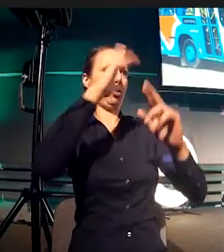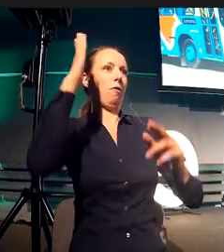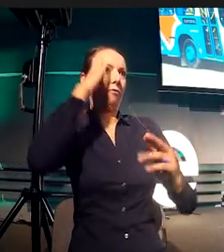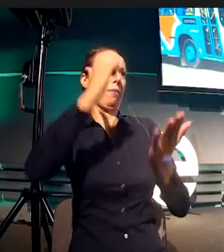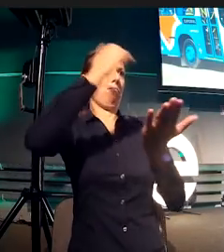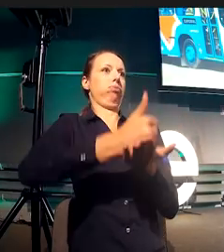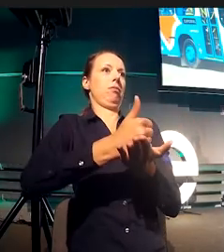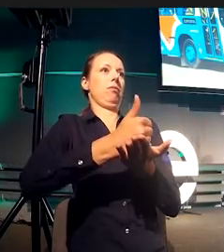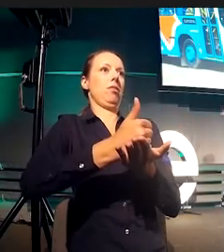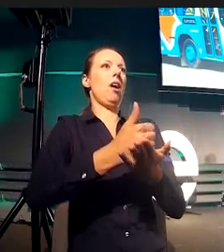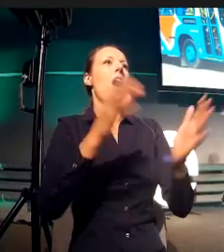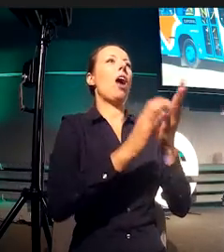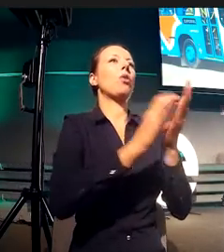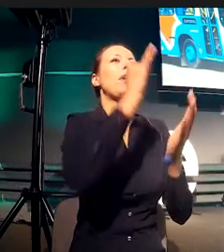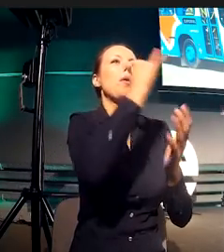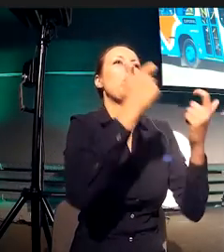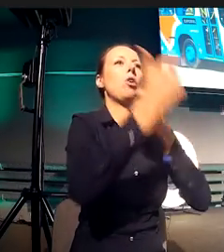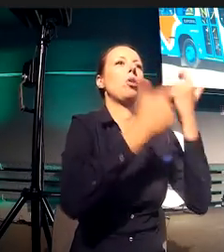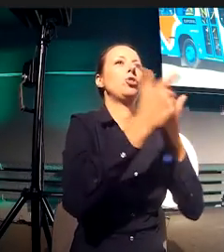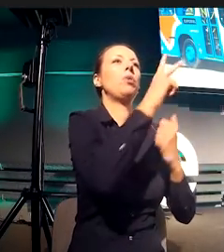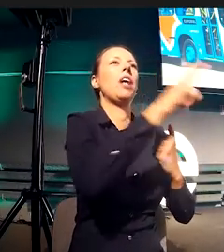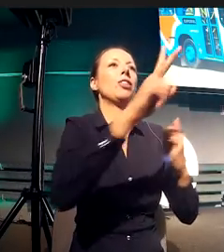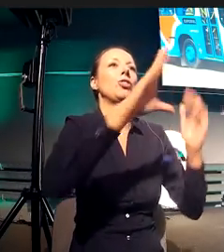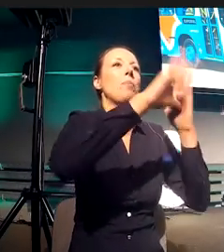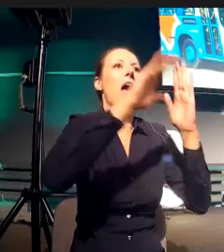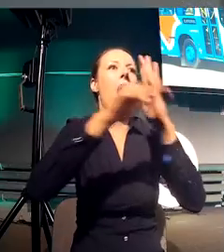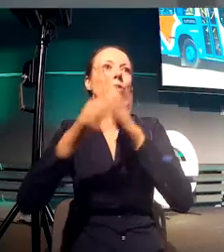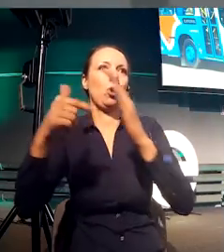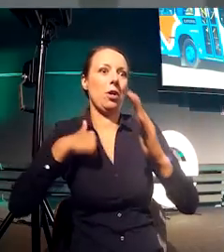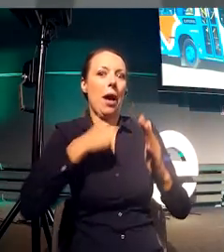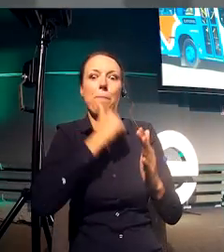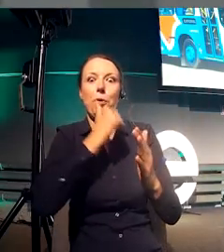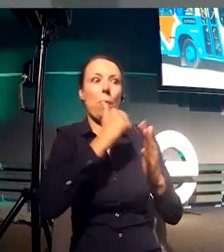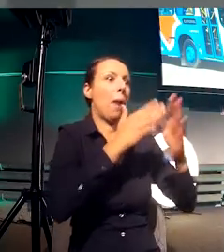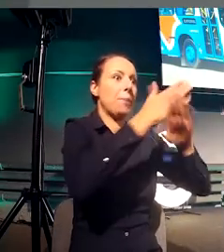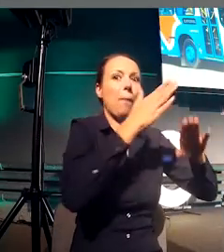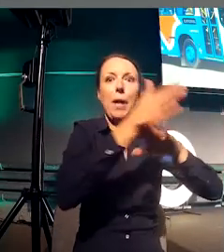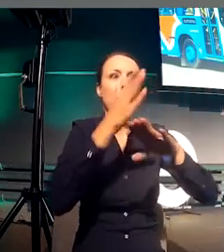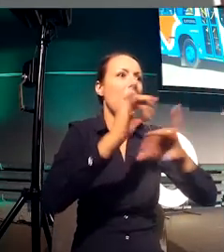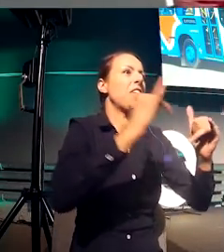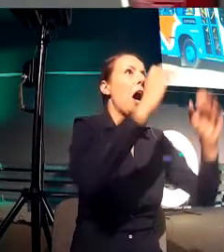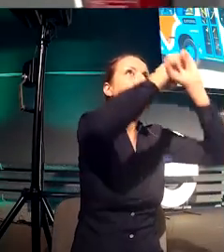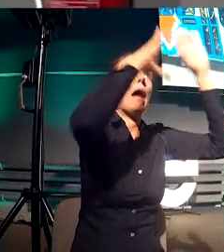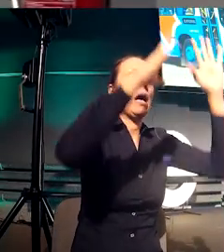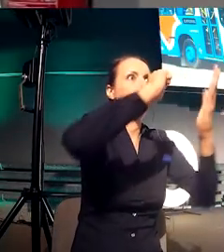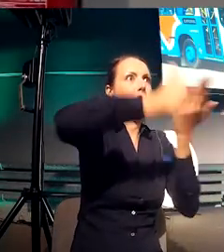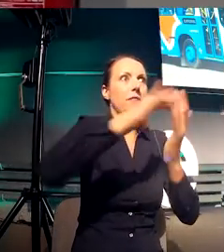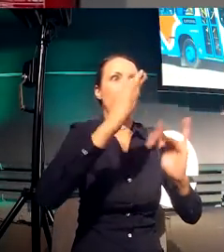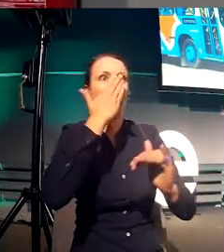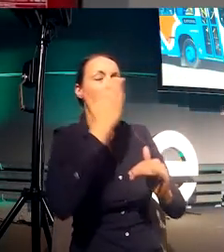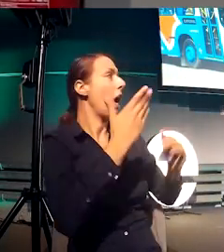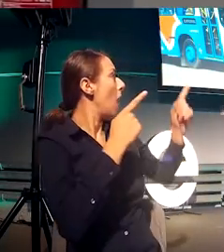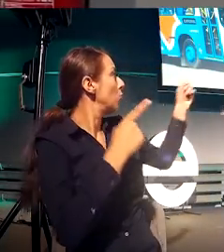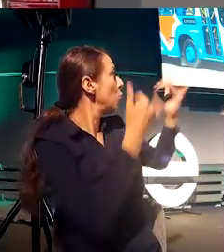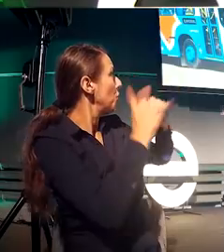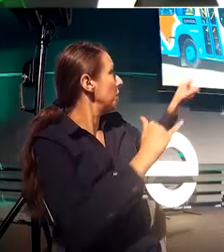this is bus number 343, this is 353. But as you can look on the buses, that number doesn't